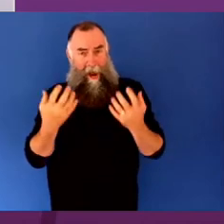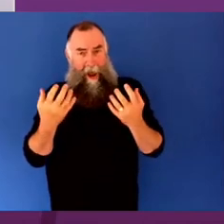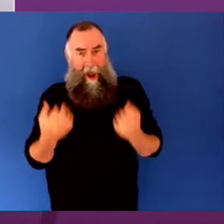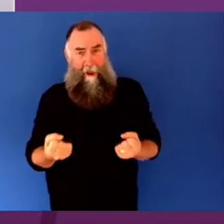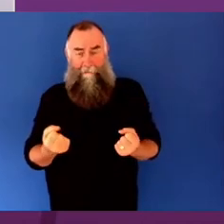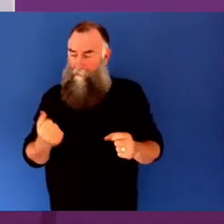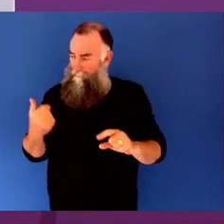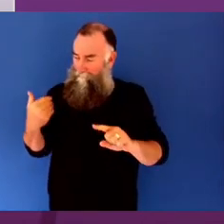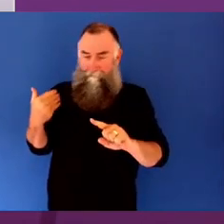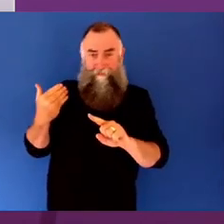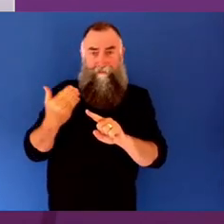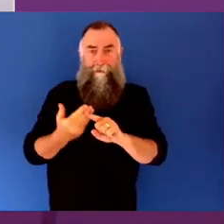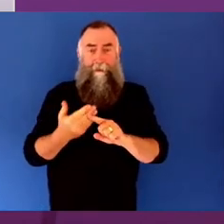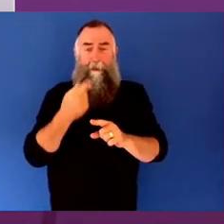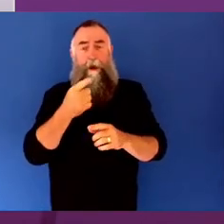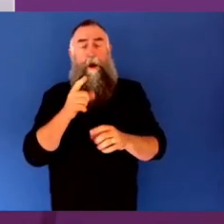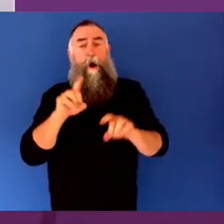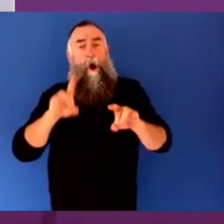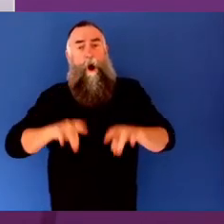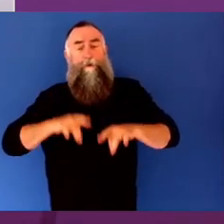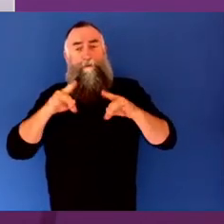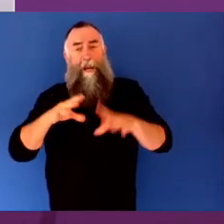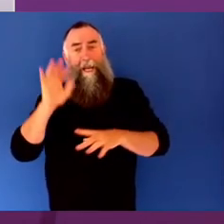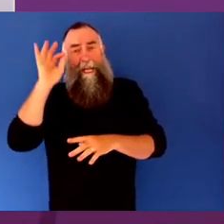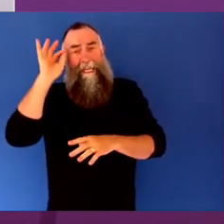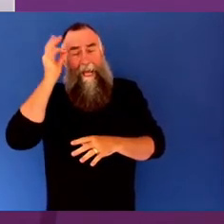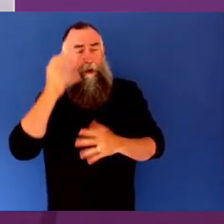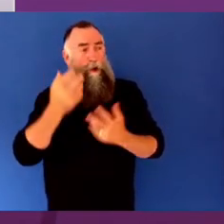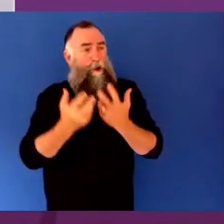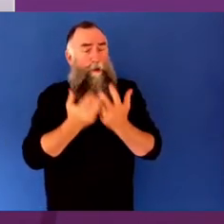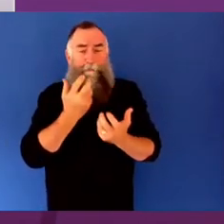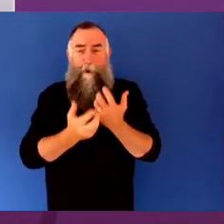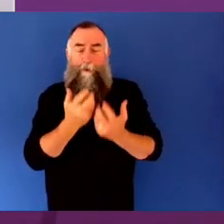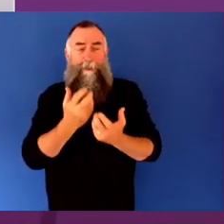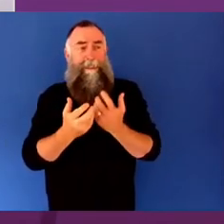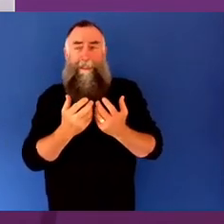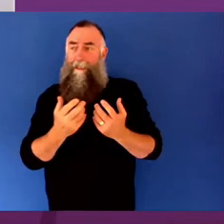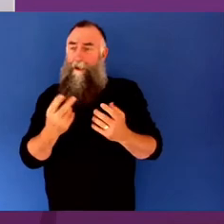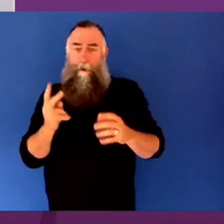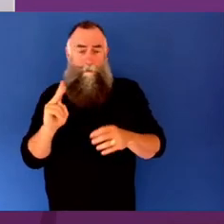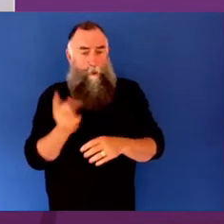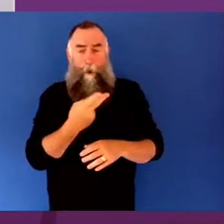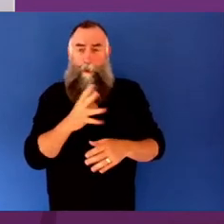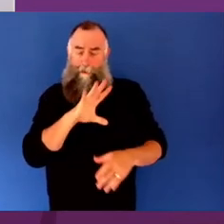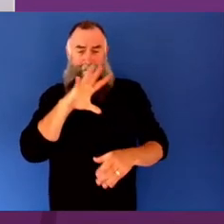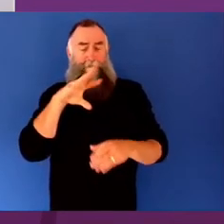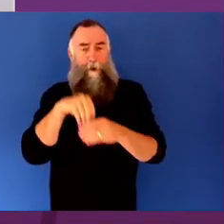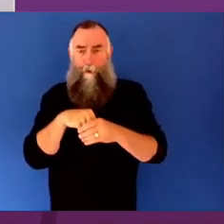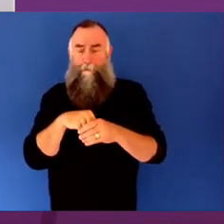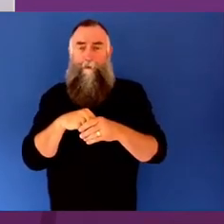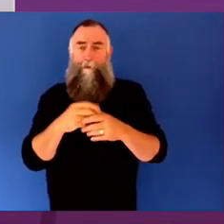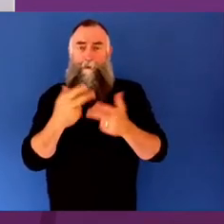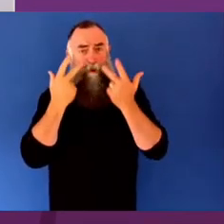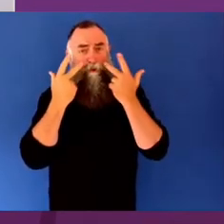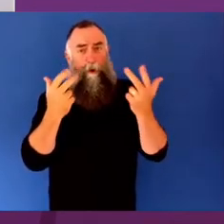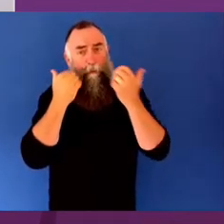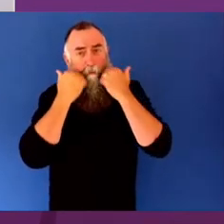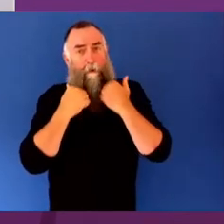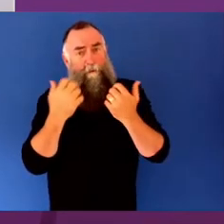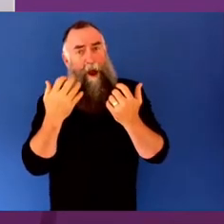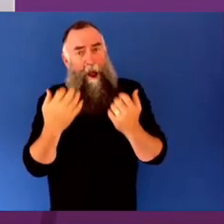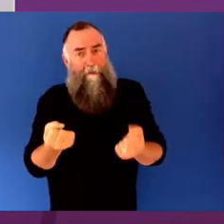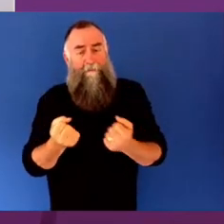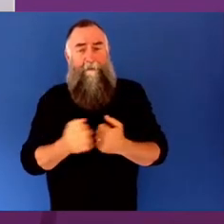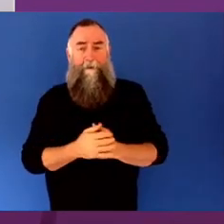to it. The university has contributed to it. Though I do take Georgie's point. Immediately after this, my colleague, Kristen Cornell,